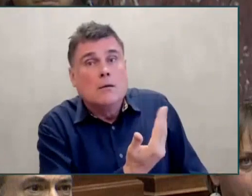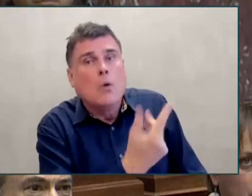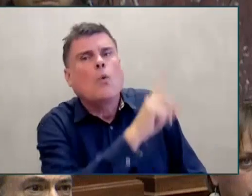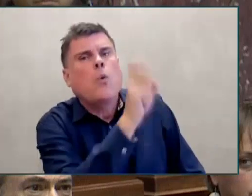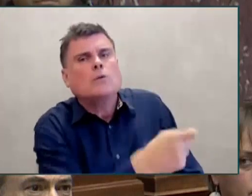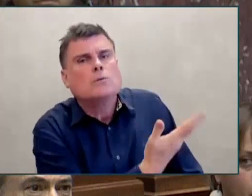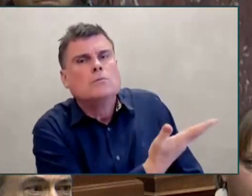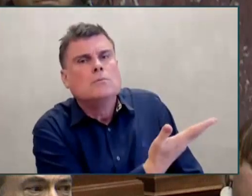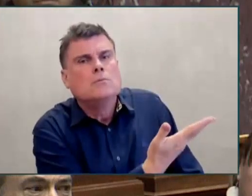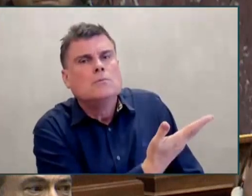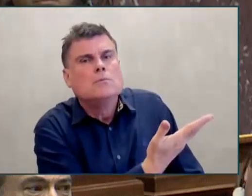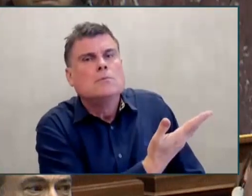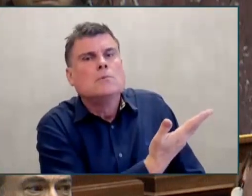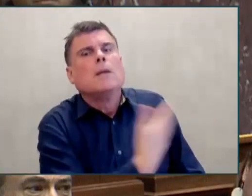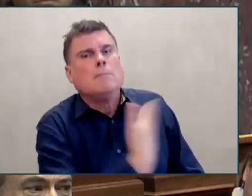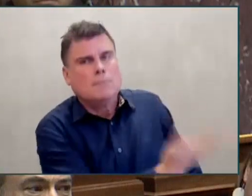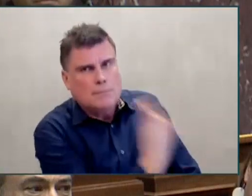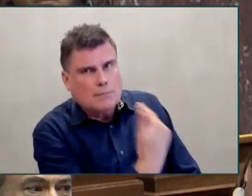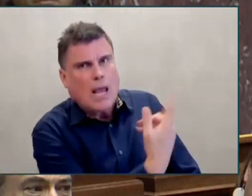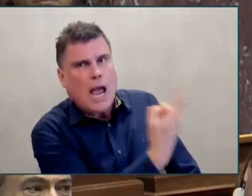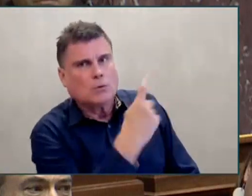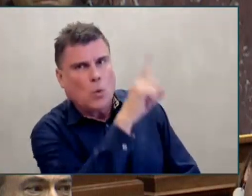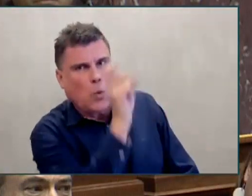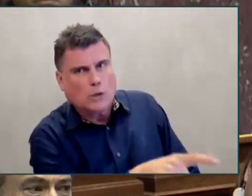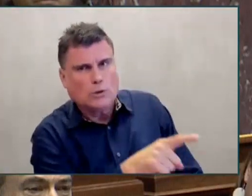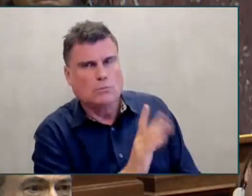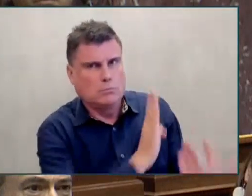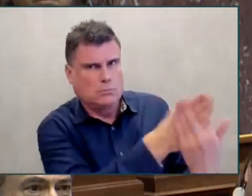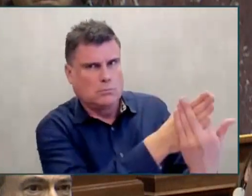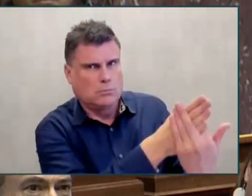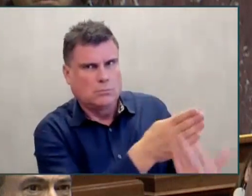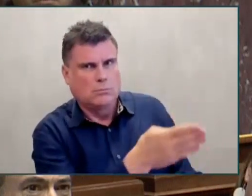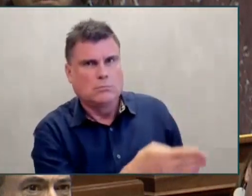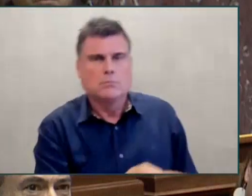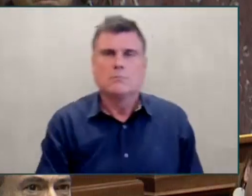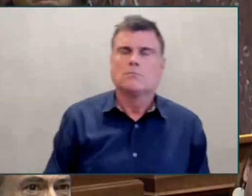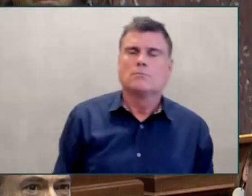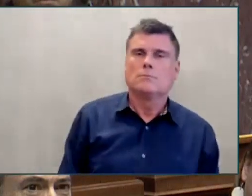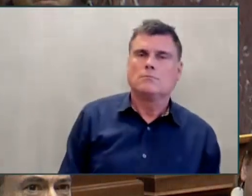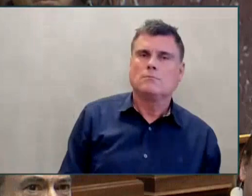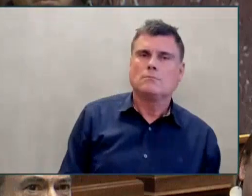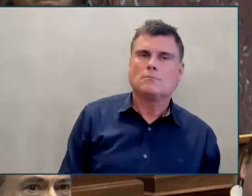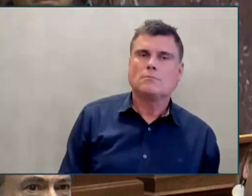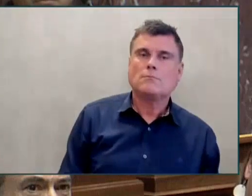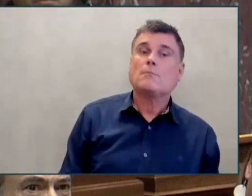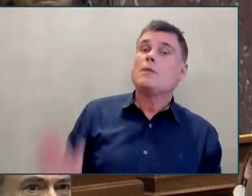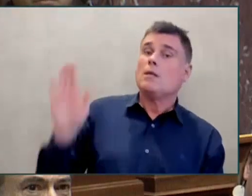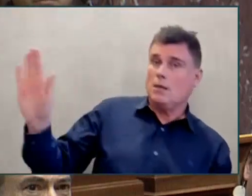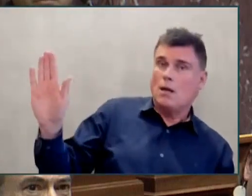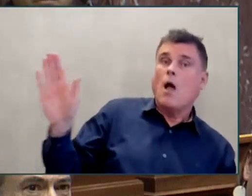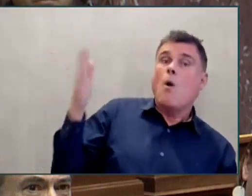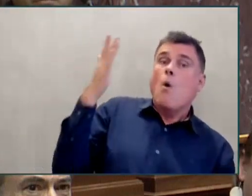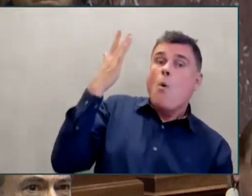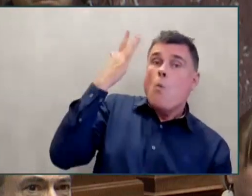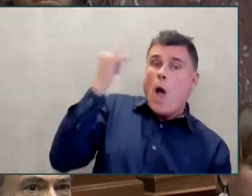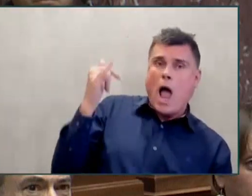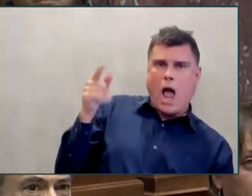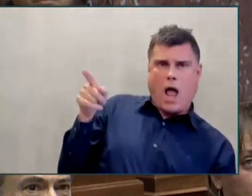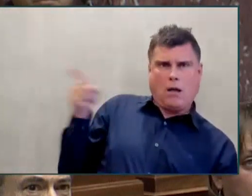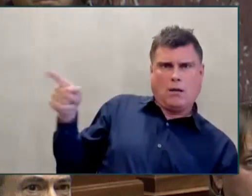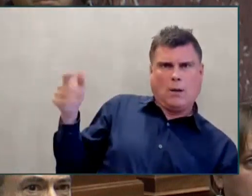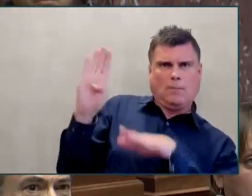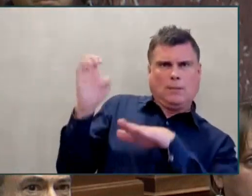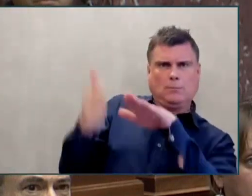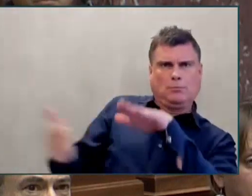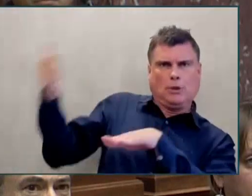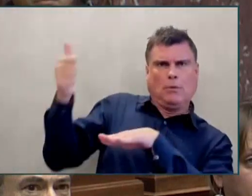Honourable Speaker, why is this Premier continuing to double down on doing the same thing